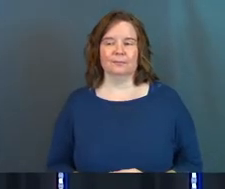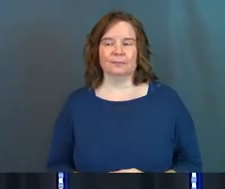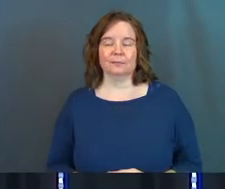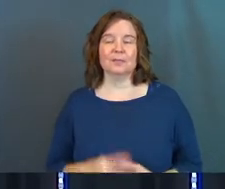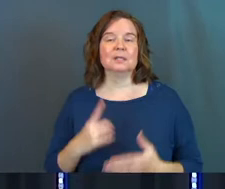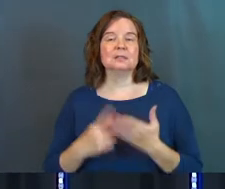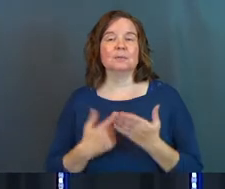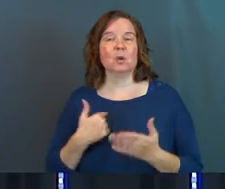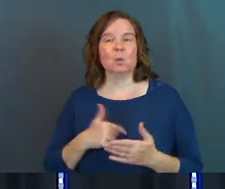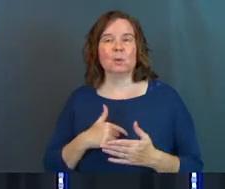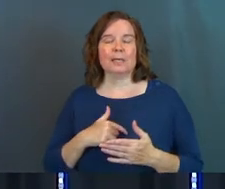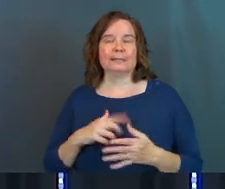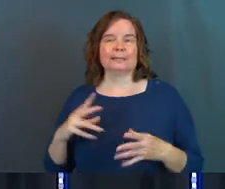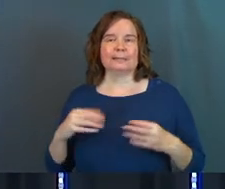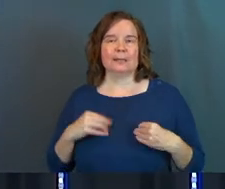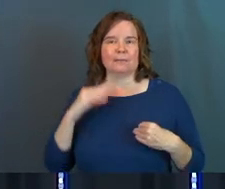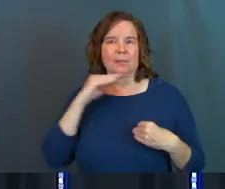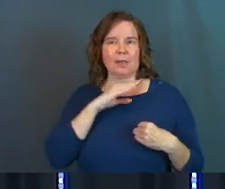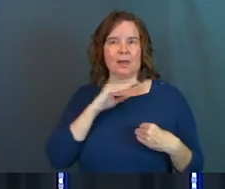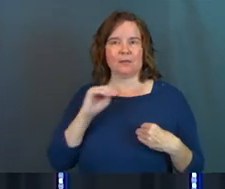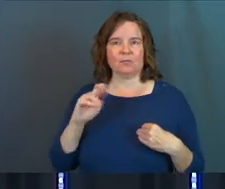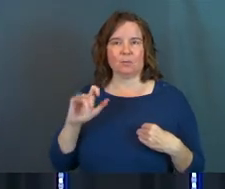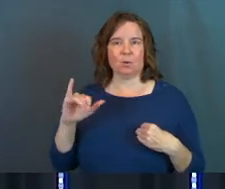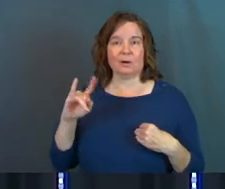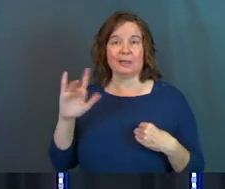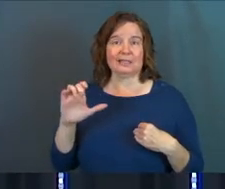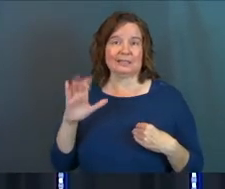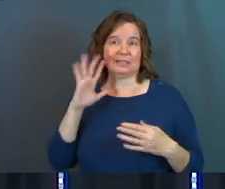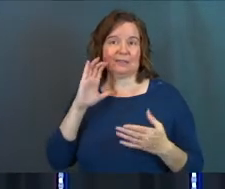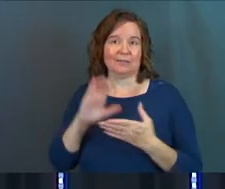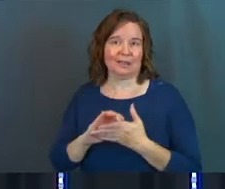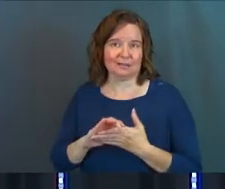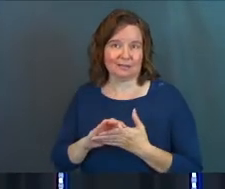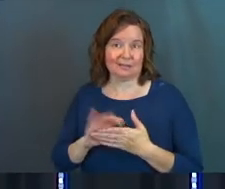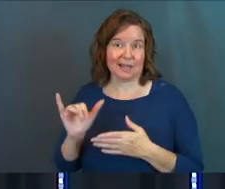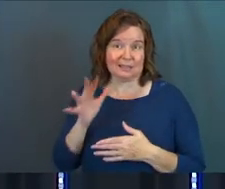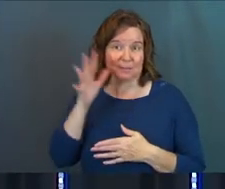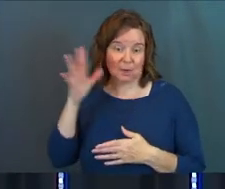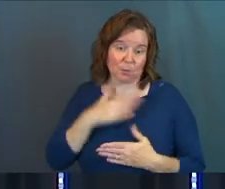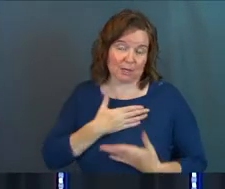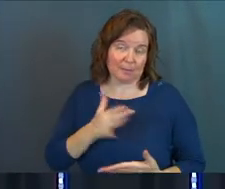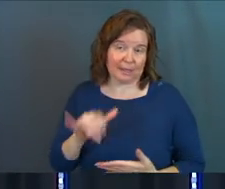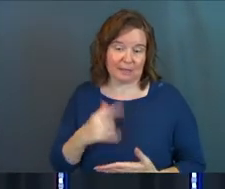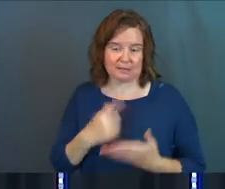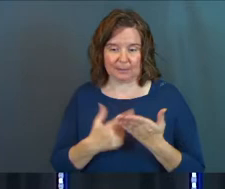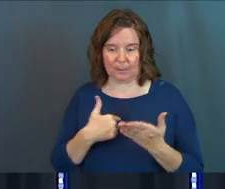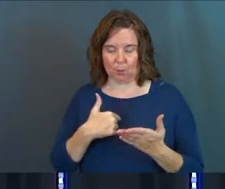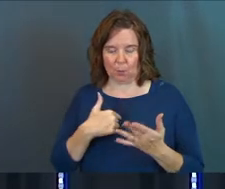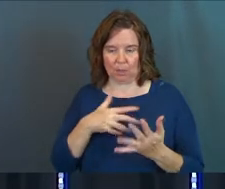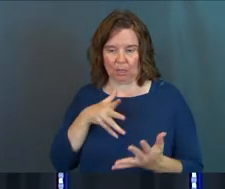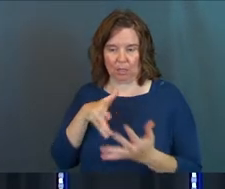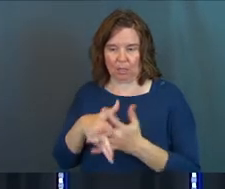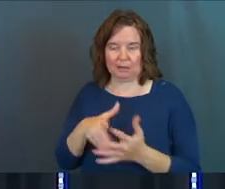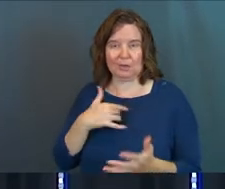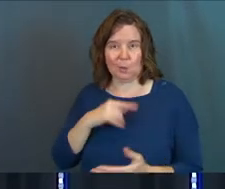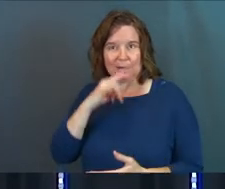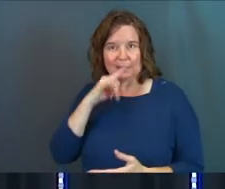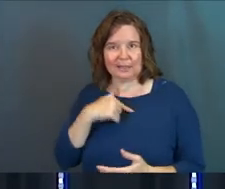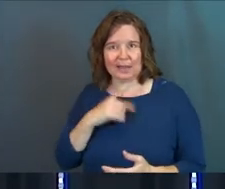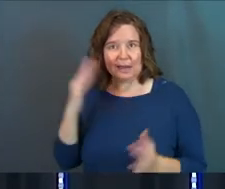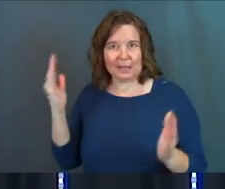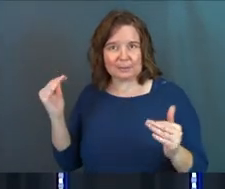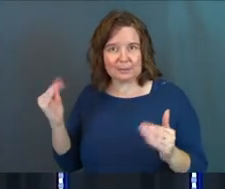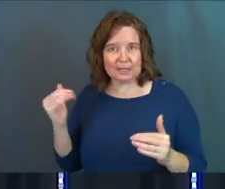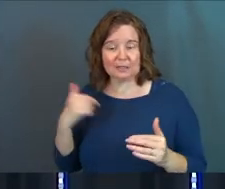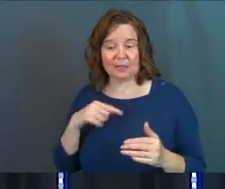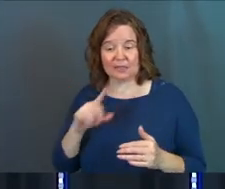And so sometimes we settle for the lie of a moralistic faith too as parents. We should admit that. Sometimes we've sewn that into our kids, that kind of